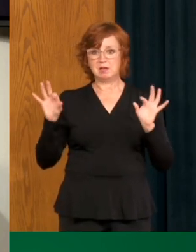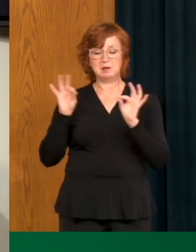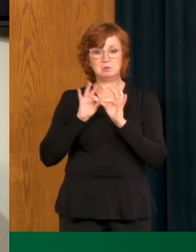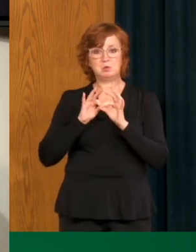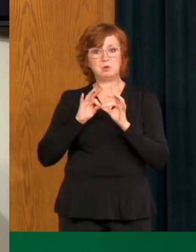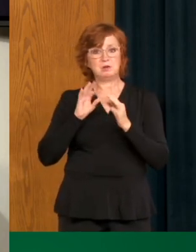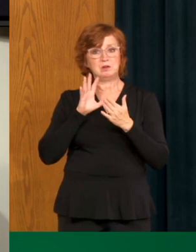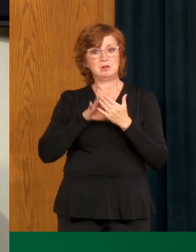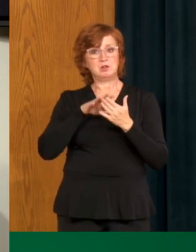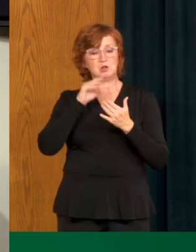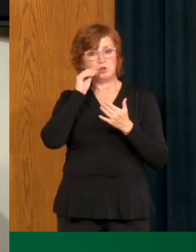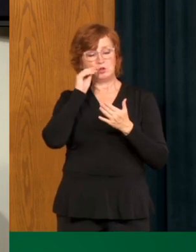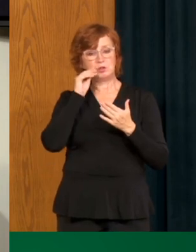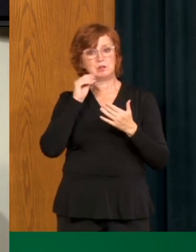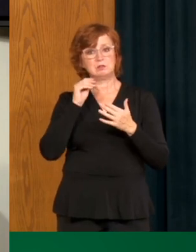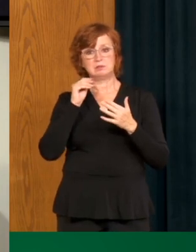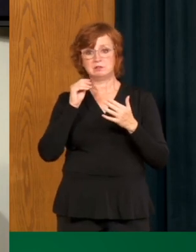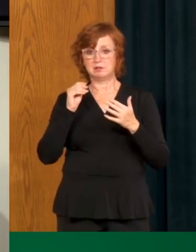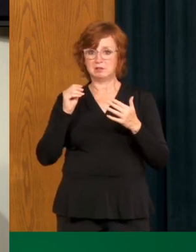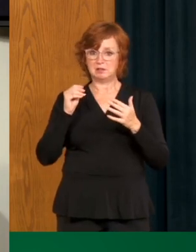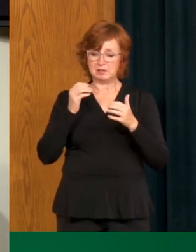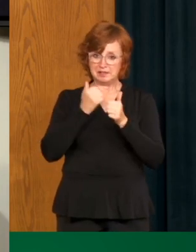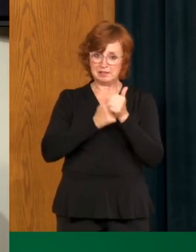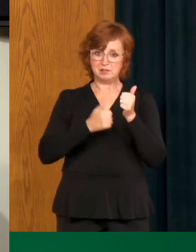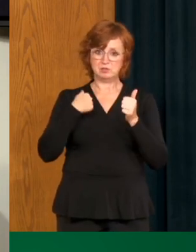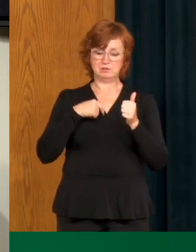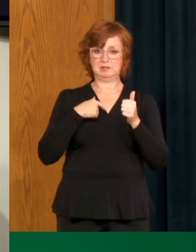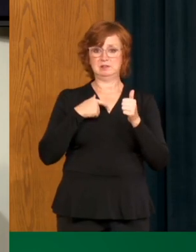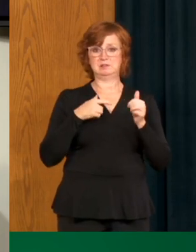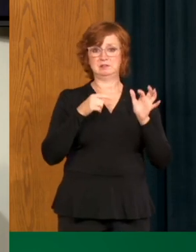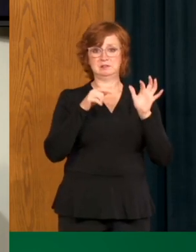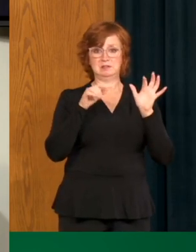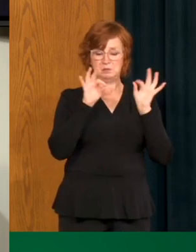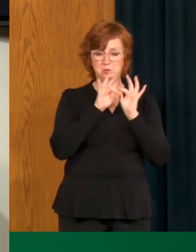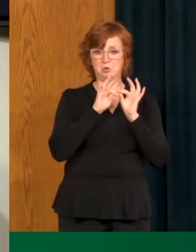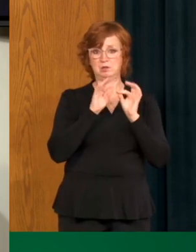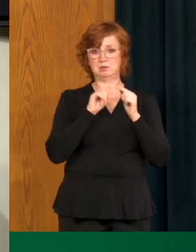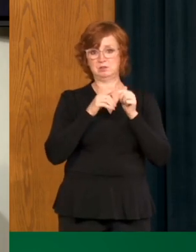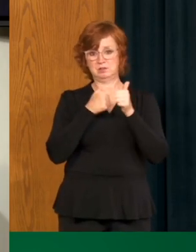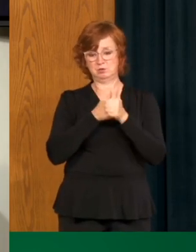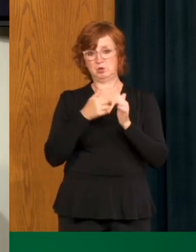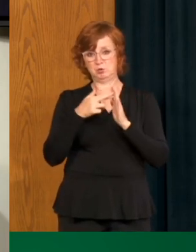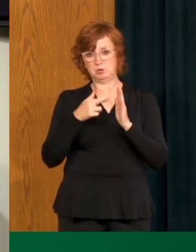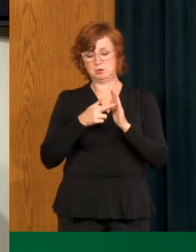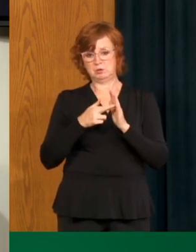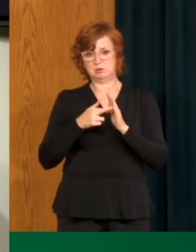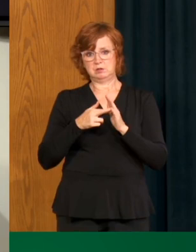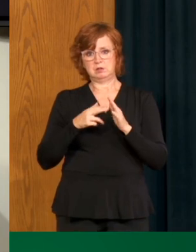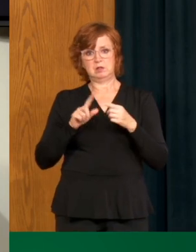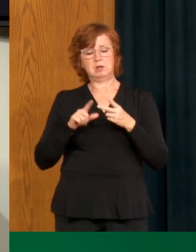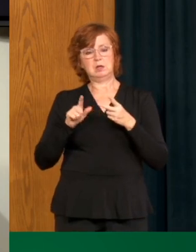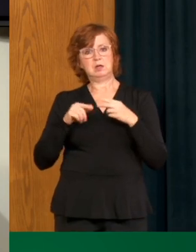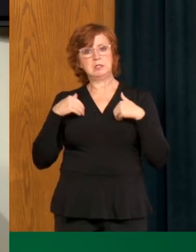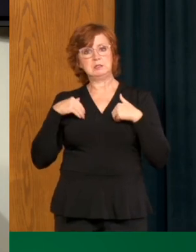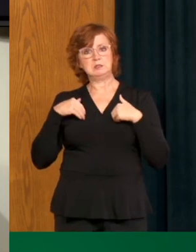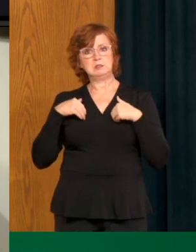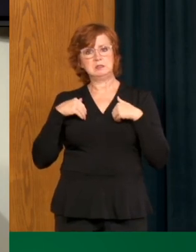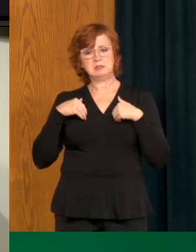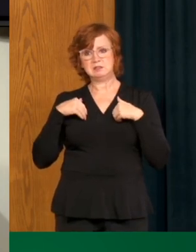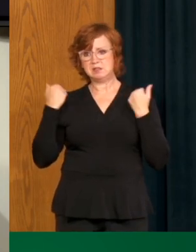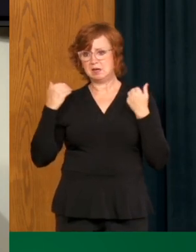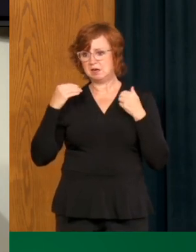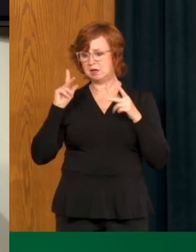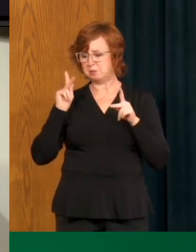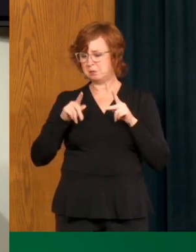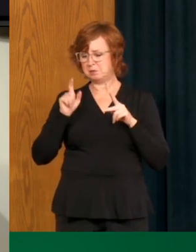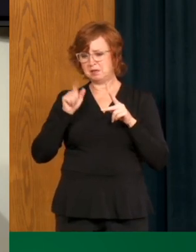our case numbers low. Everyone in Saskatchewan, including young adults, have been extremely diligent in maintaining physical